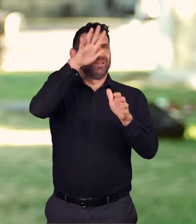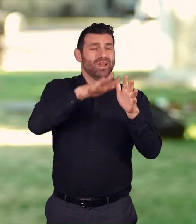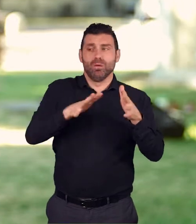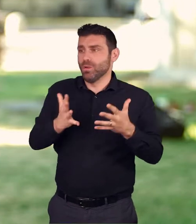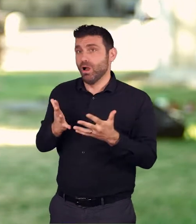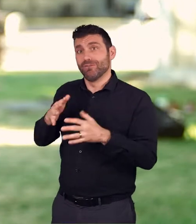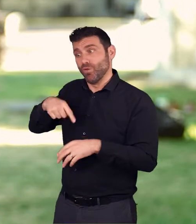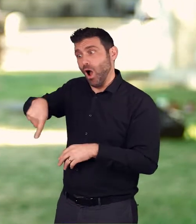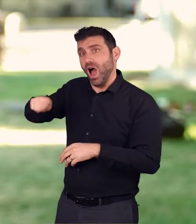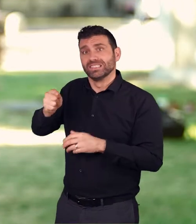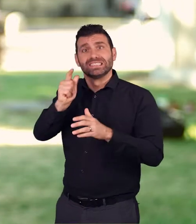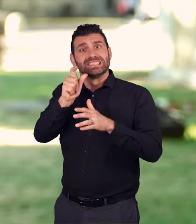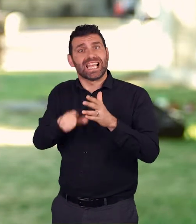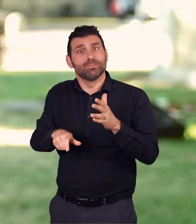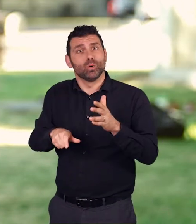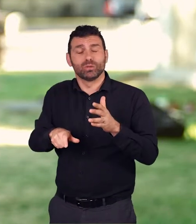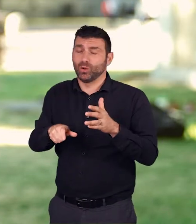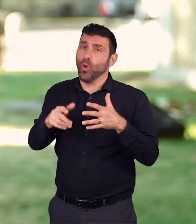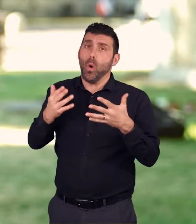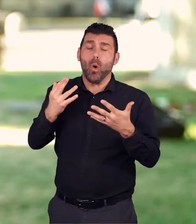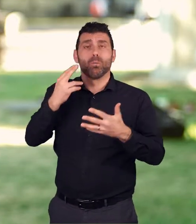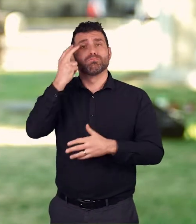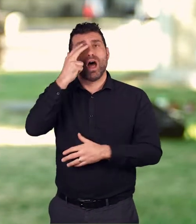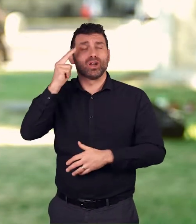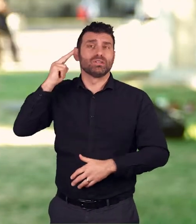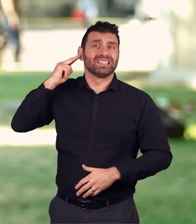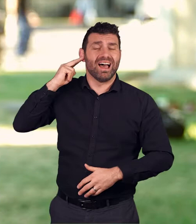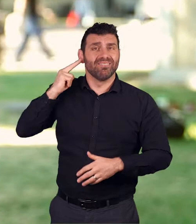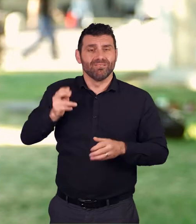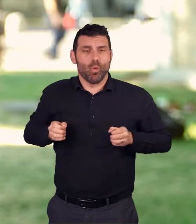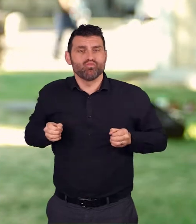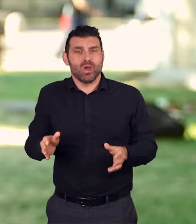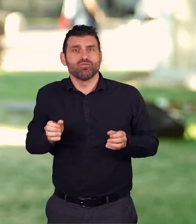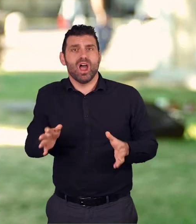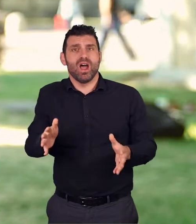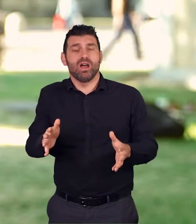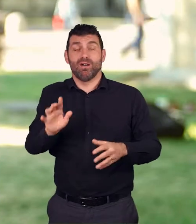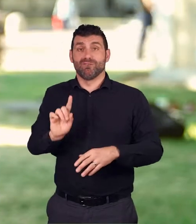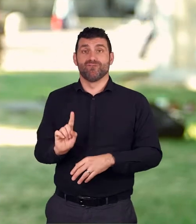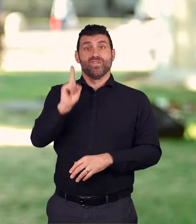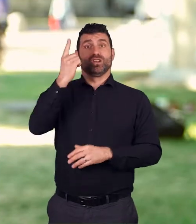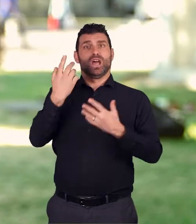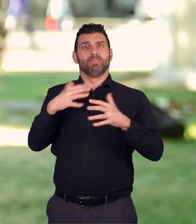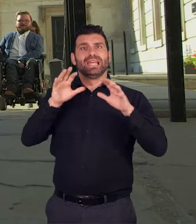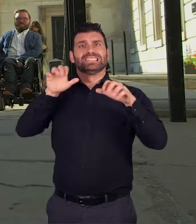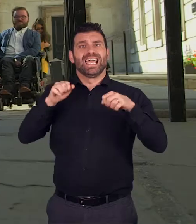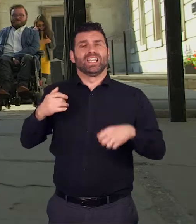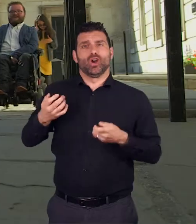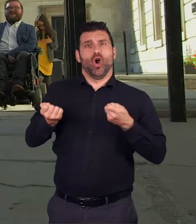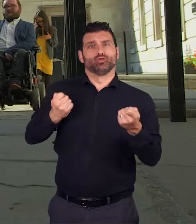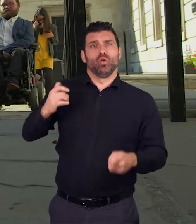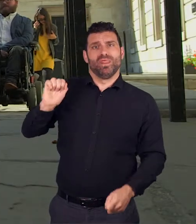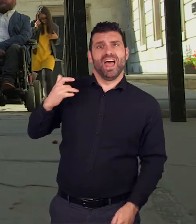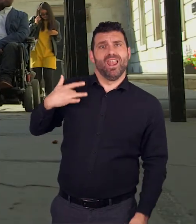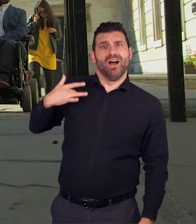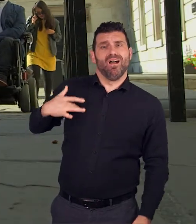wheelchair or someone who's blind someone who's deaf because it's the first time that they have actually taken control of their own life and taken